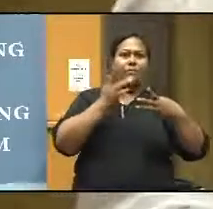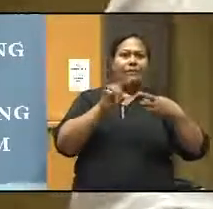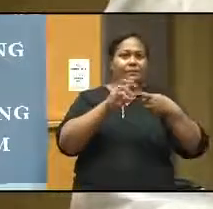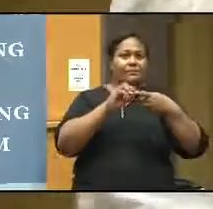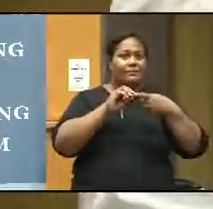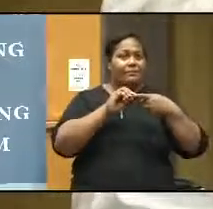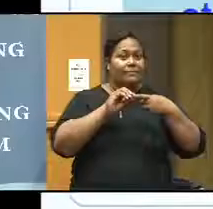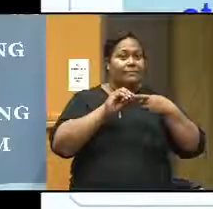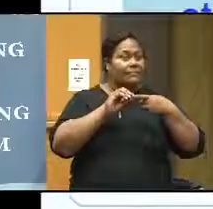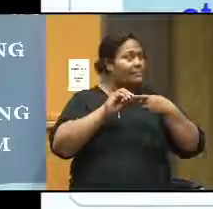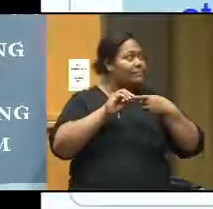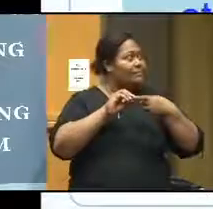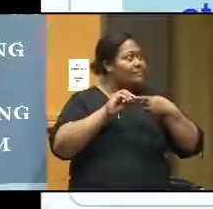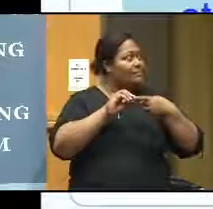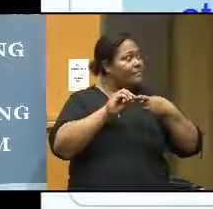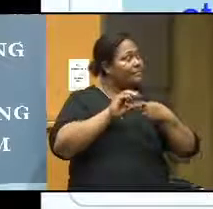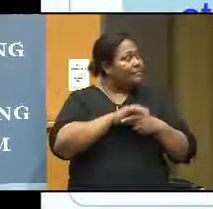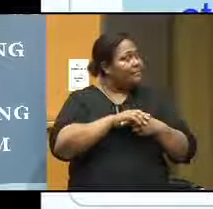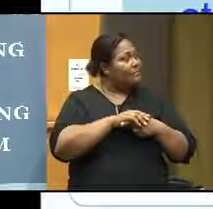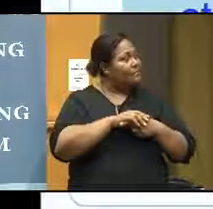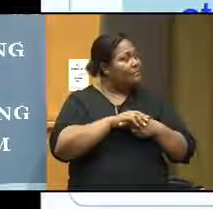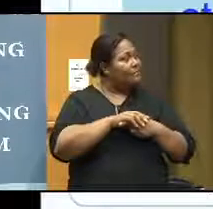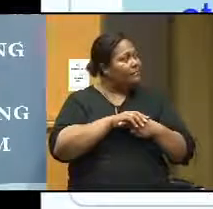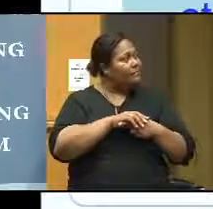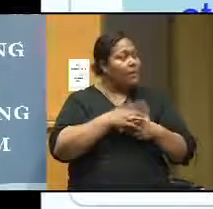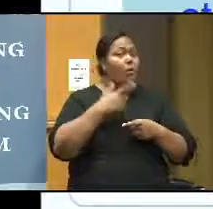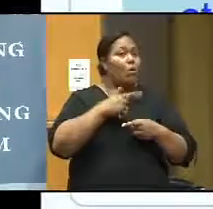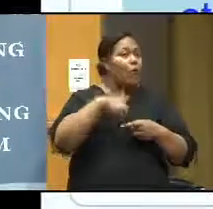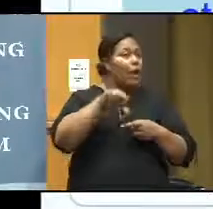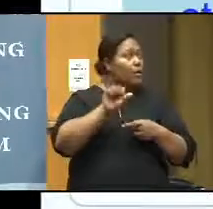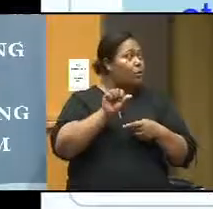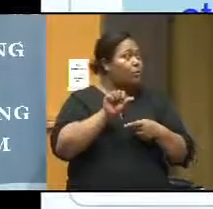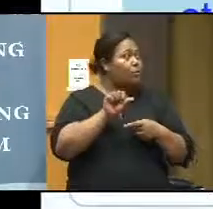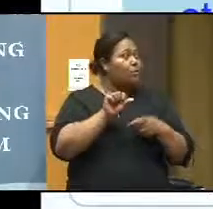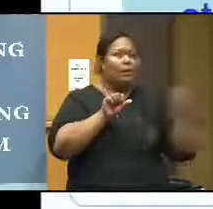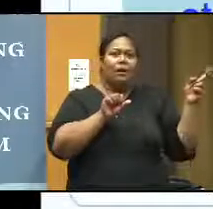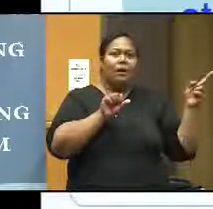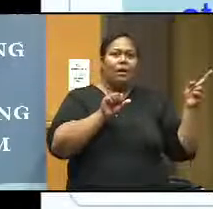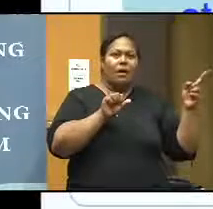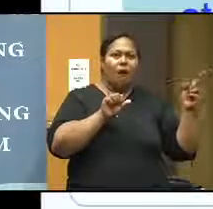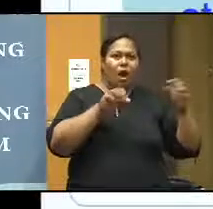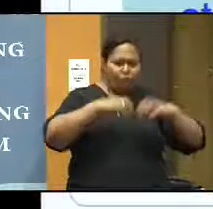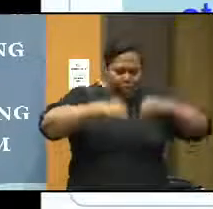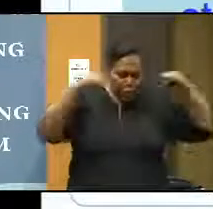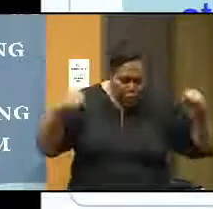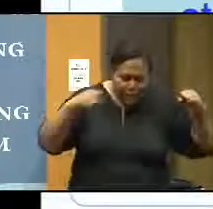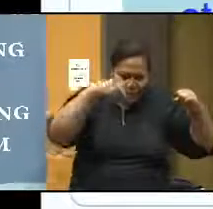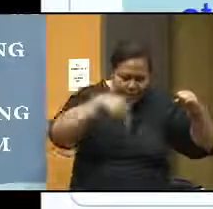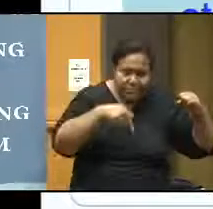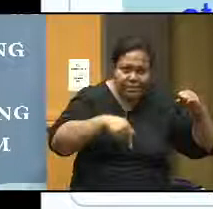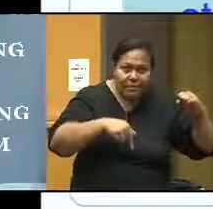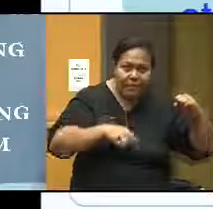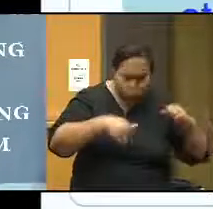It is already given in the literature. And why I use it is here for diagnostic assessment I use to know